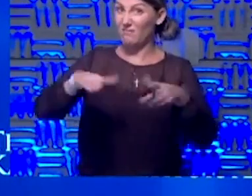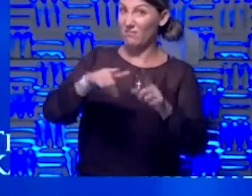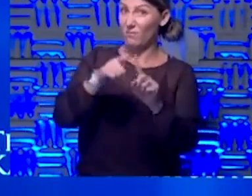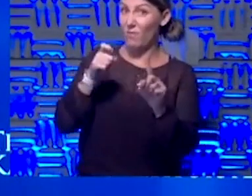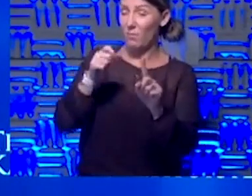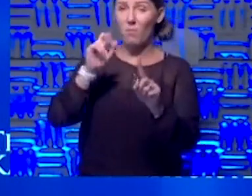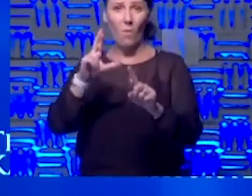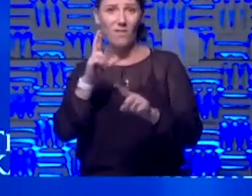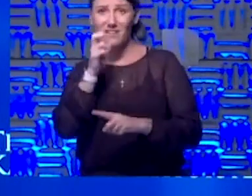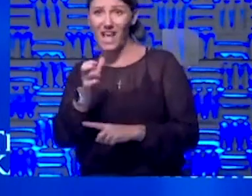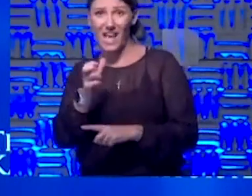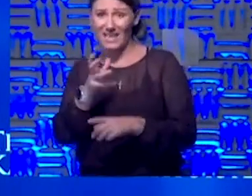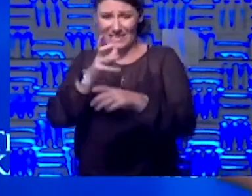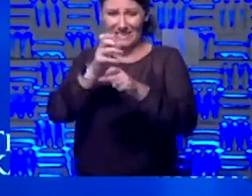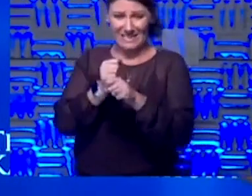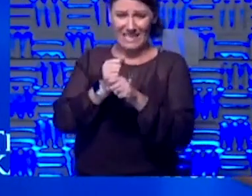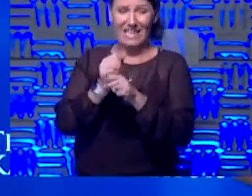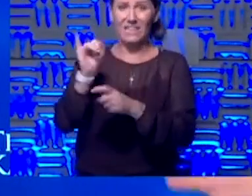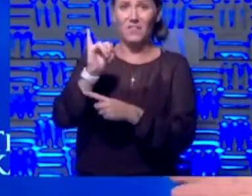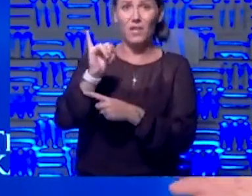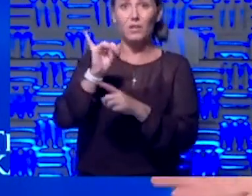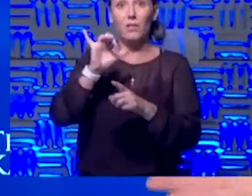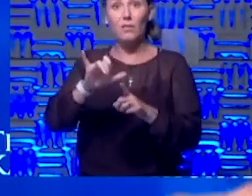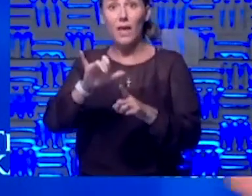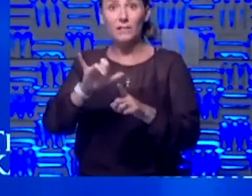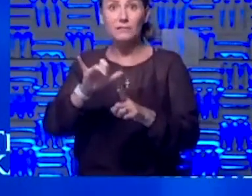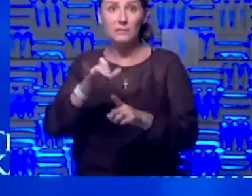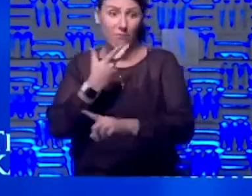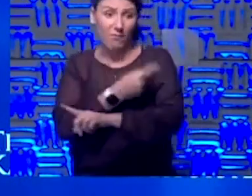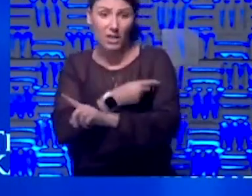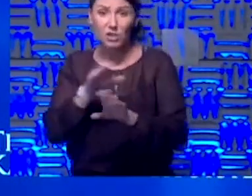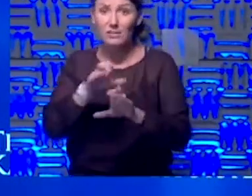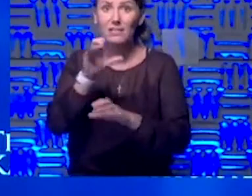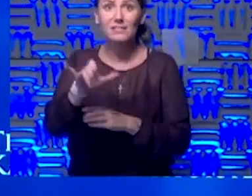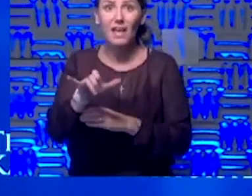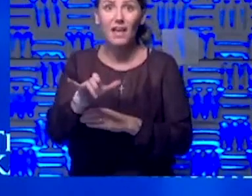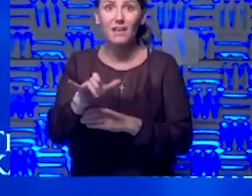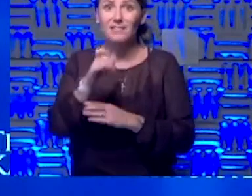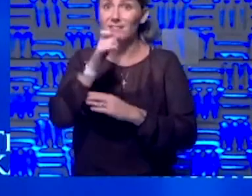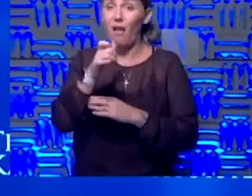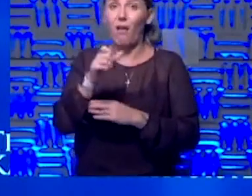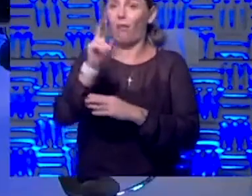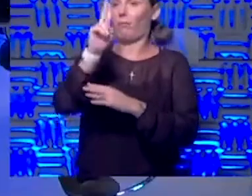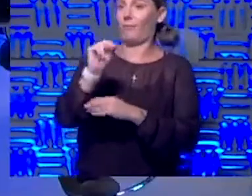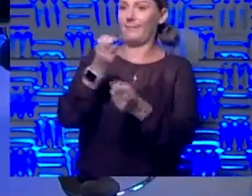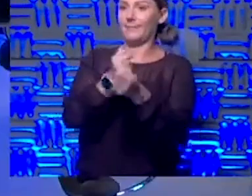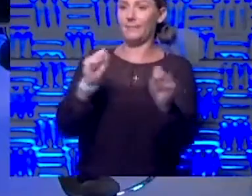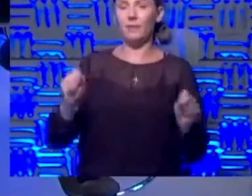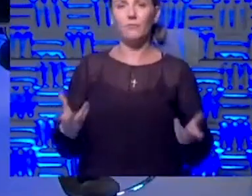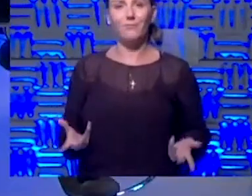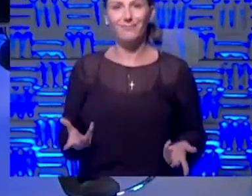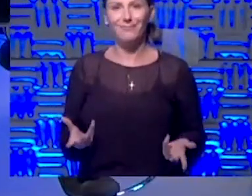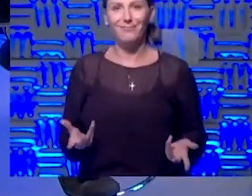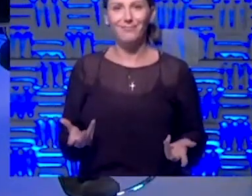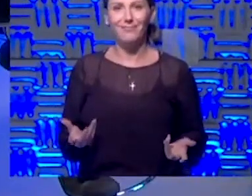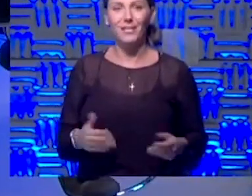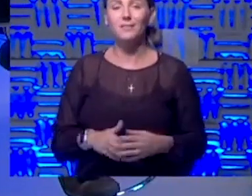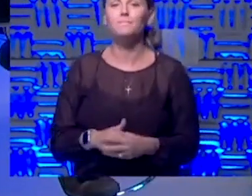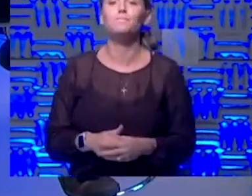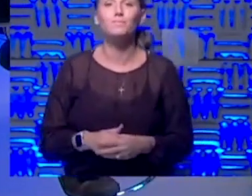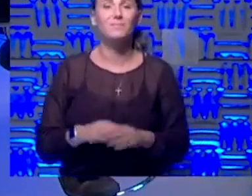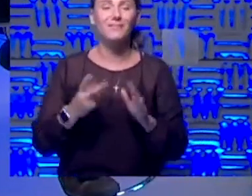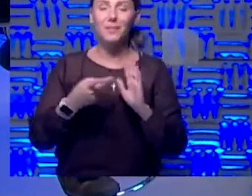It's really just getting the infection, right? I mean, that's what vaccination does. It's really not unsafe. Yeah. No, I mean, you know,